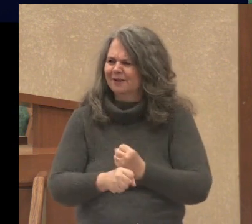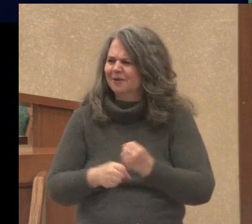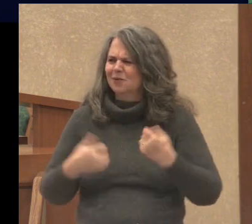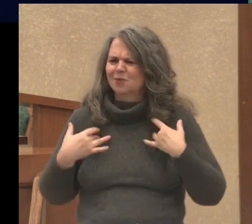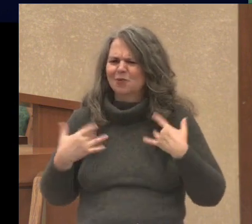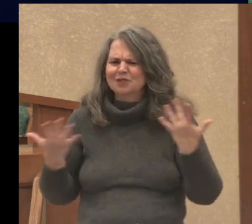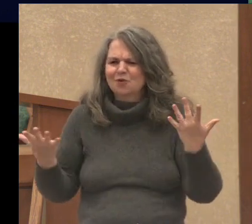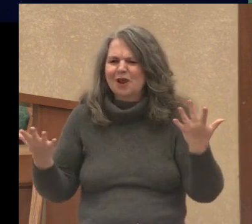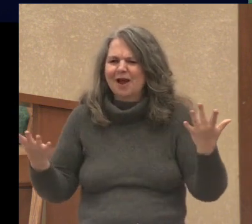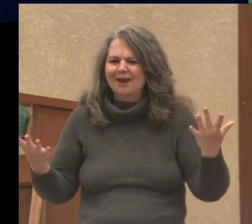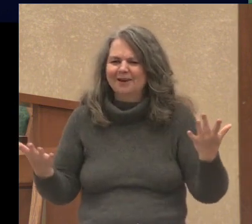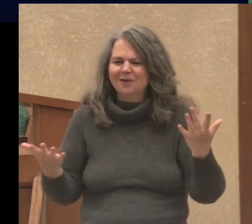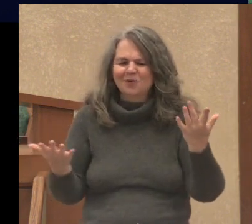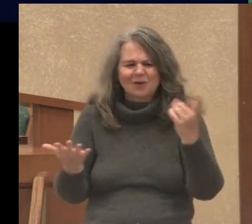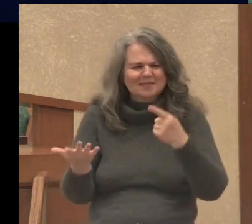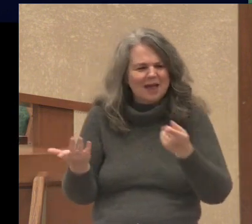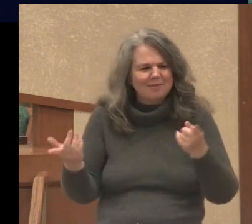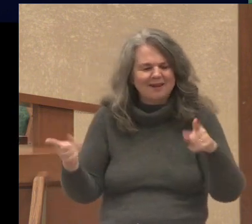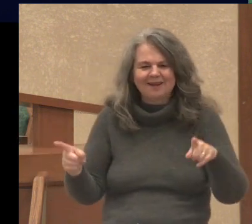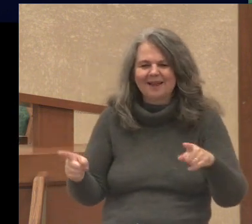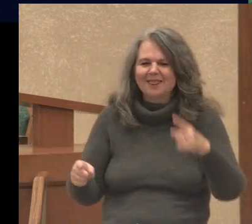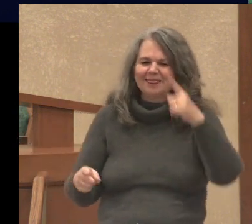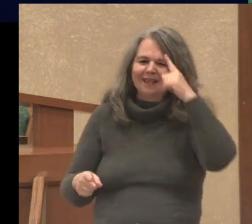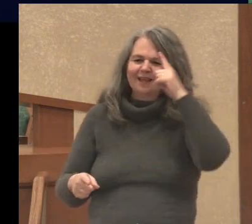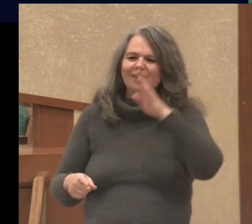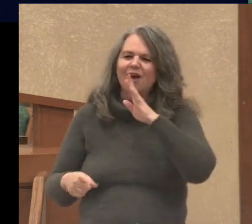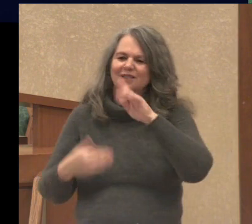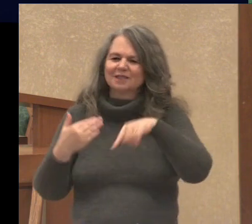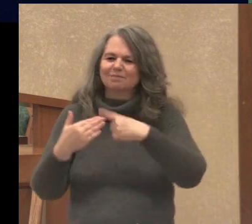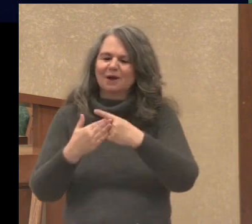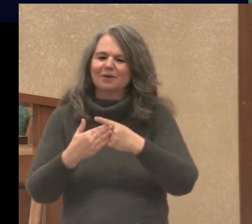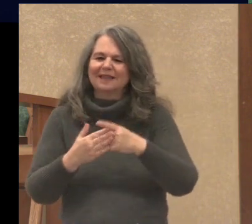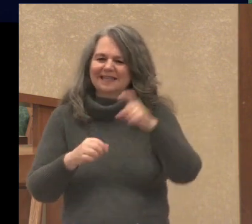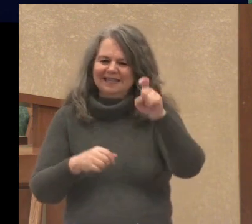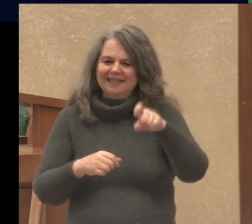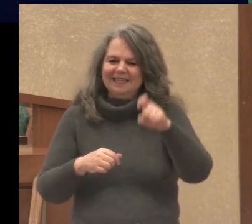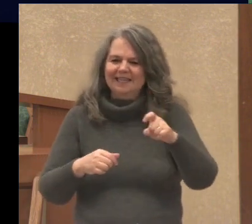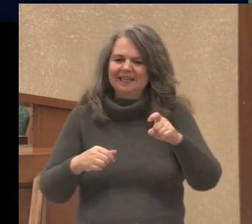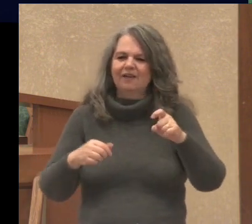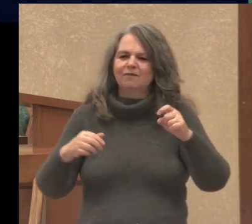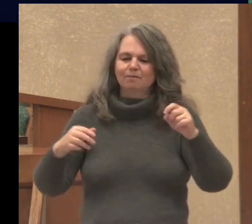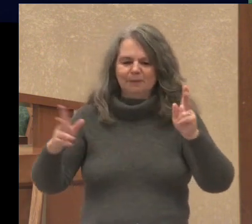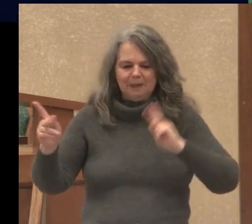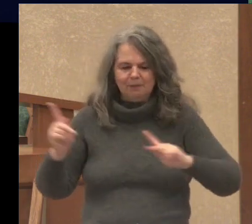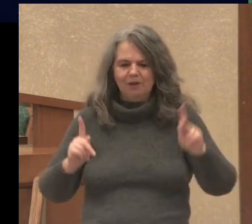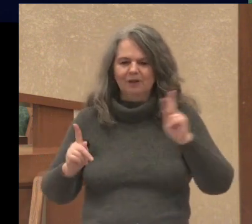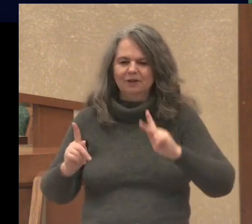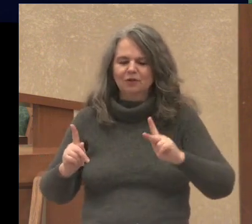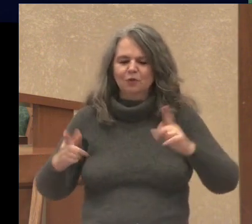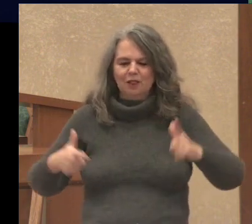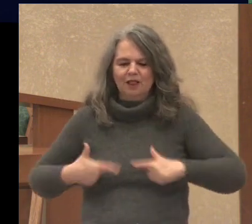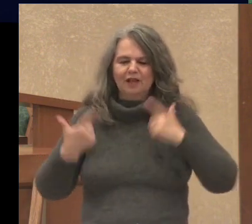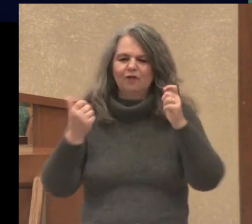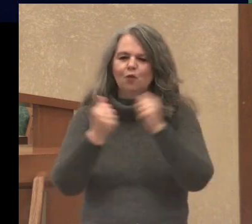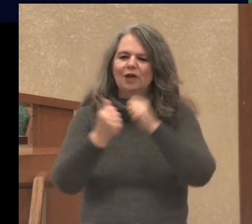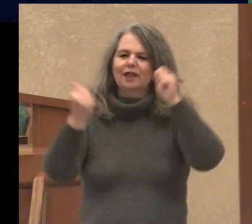I believe it speaks of the need of humans to live with expectancy,